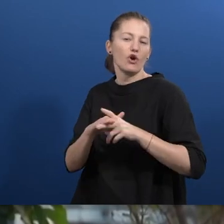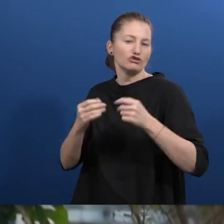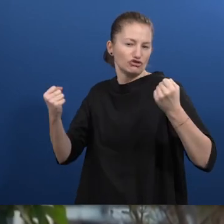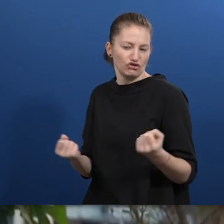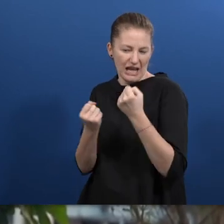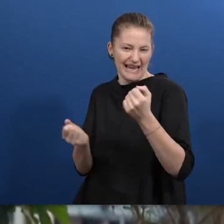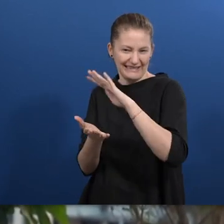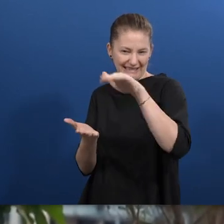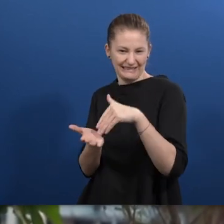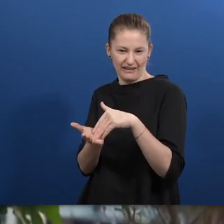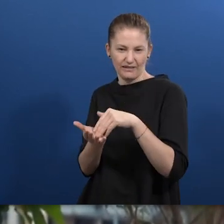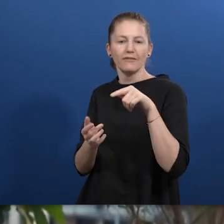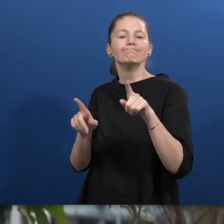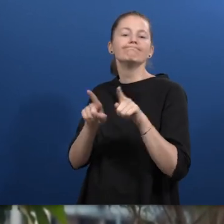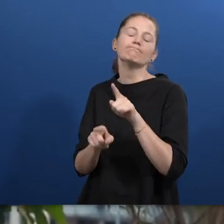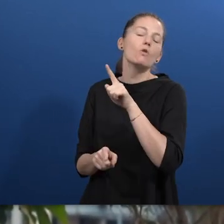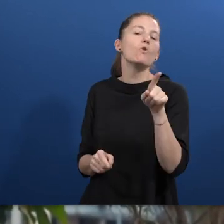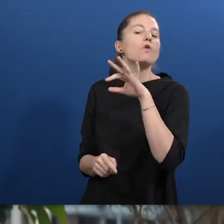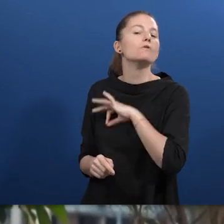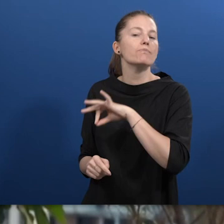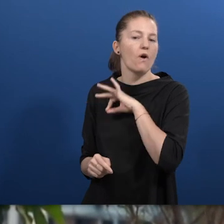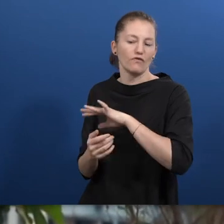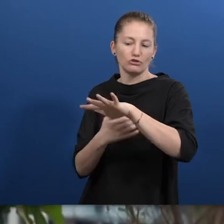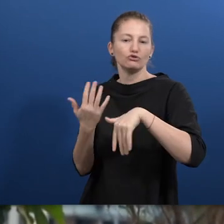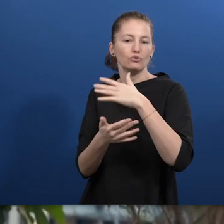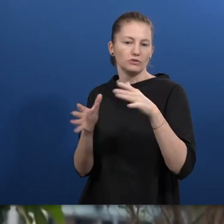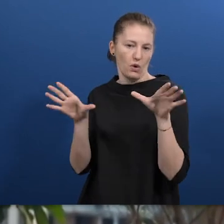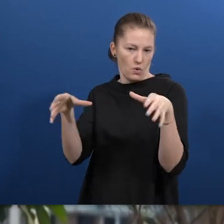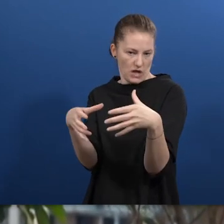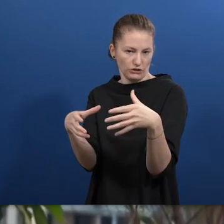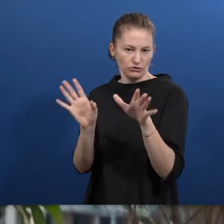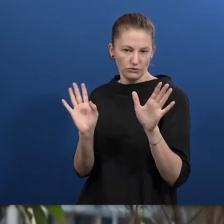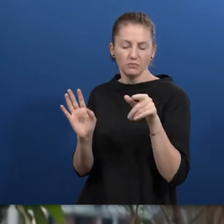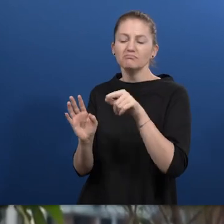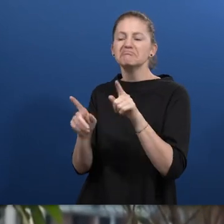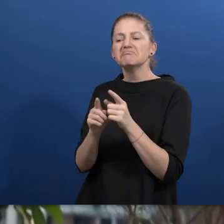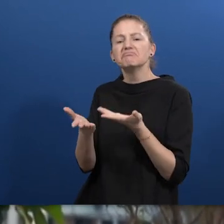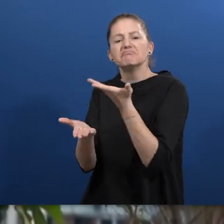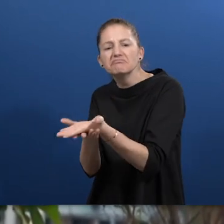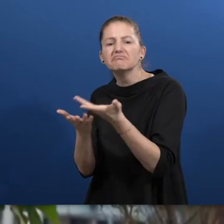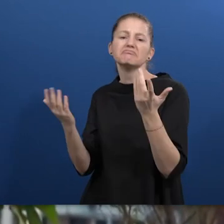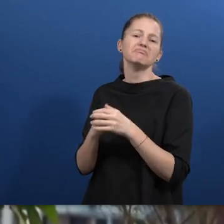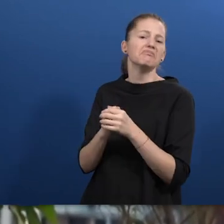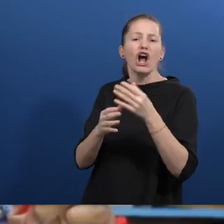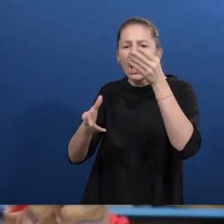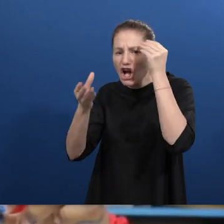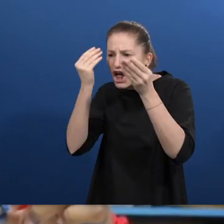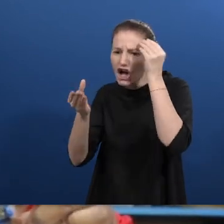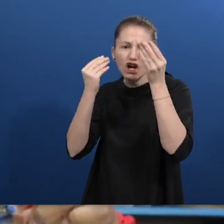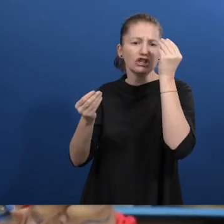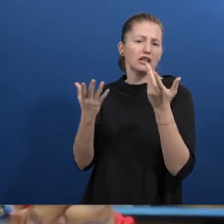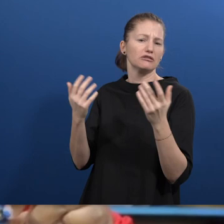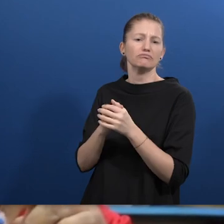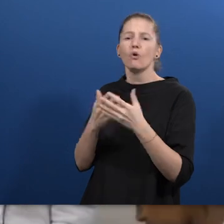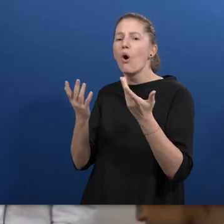registered non-profit social welfare organization. This provides learning opportunities and promotes methods